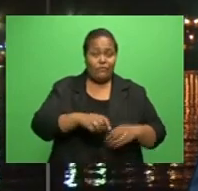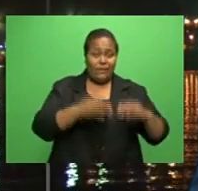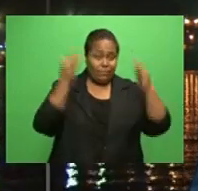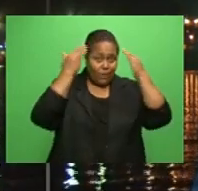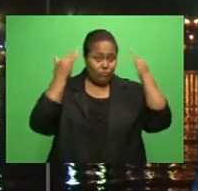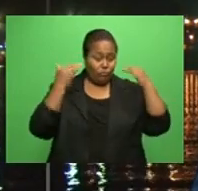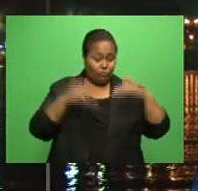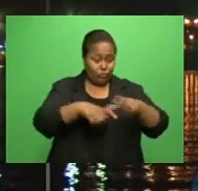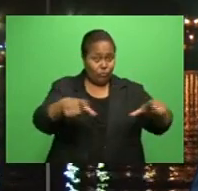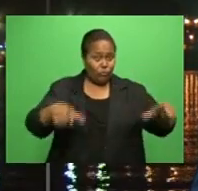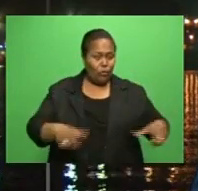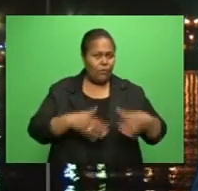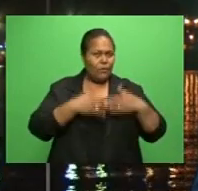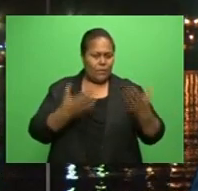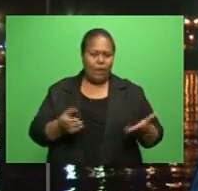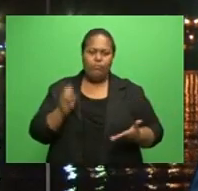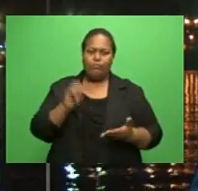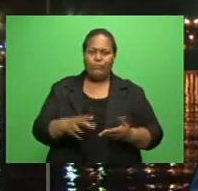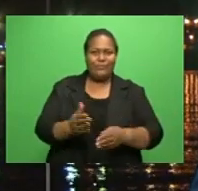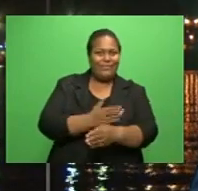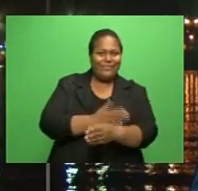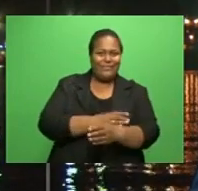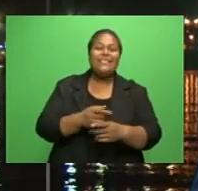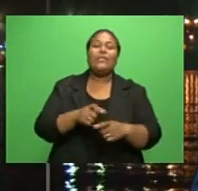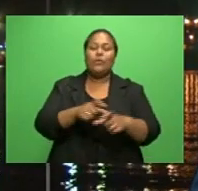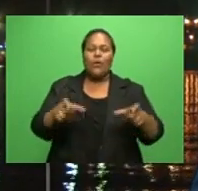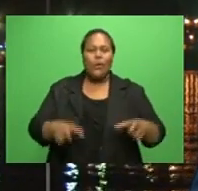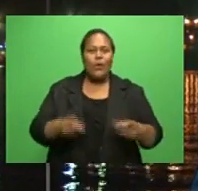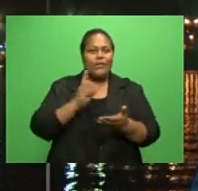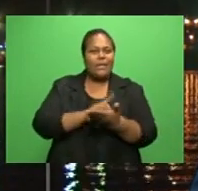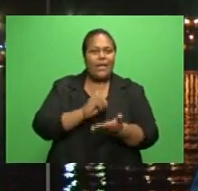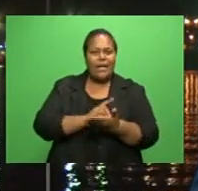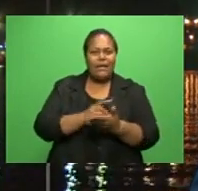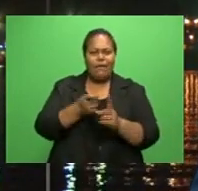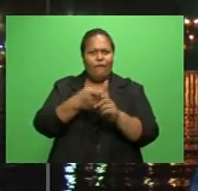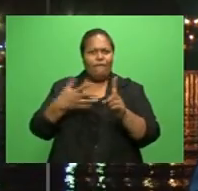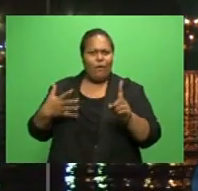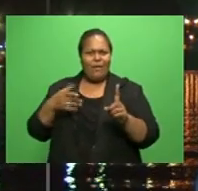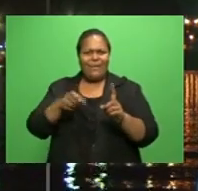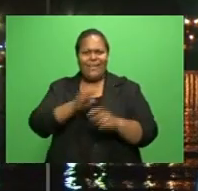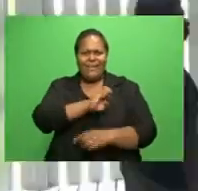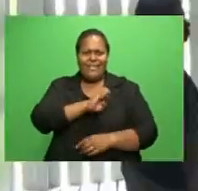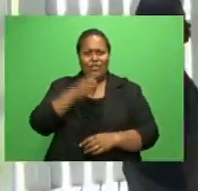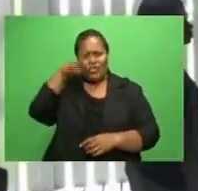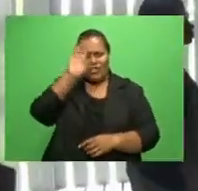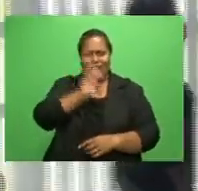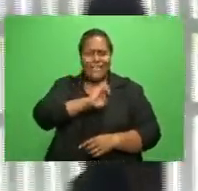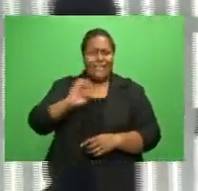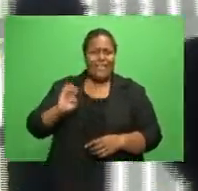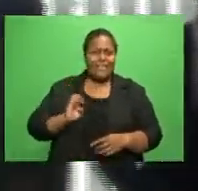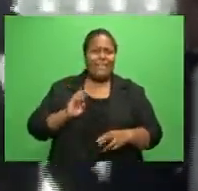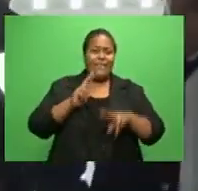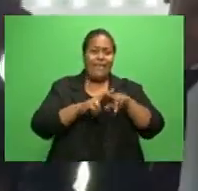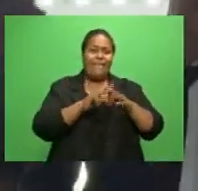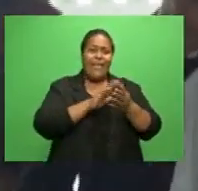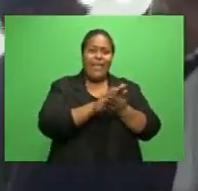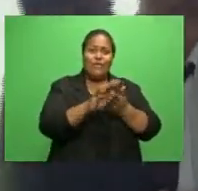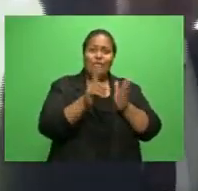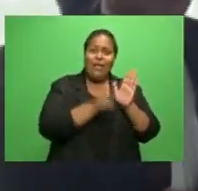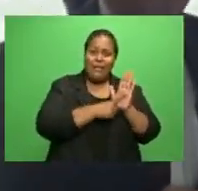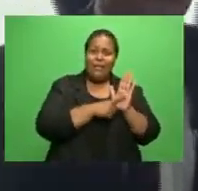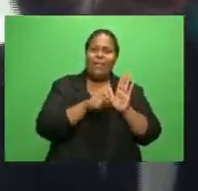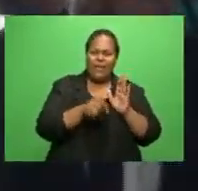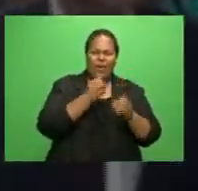a pre-trial day for former Fijian Holdings Ltd. Chief Executive Nohzab Farid. The pre-trial will be on the 28th of next